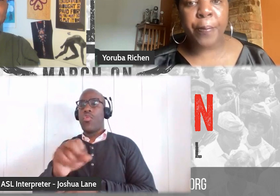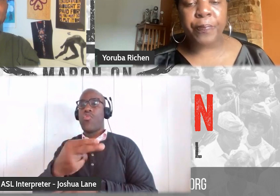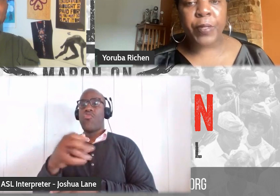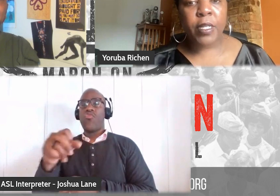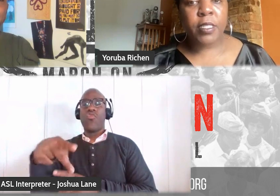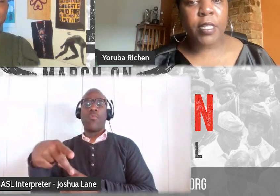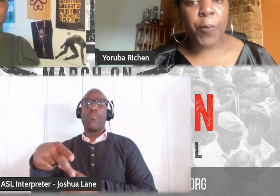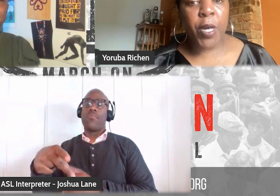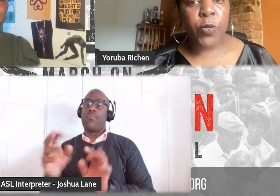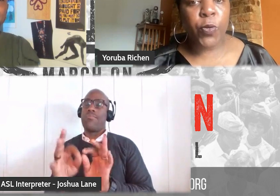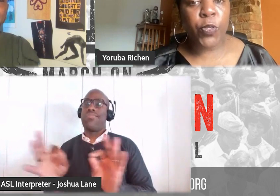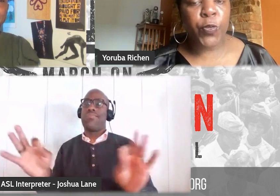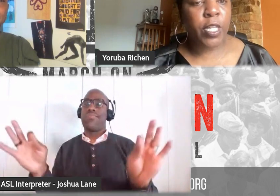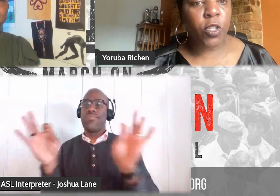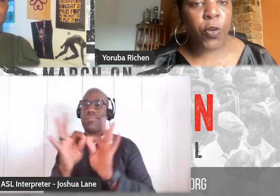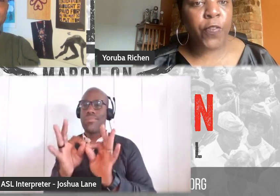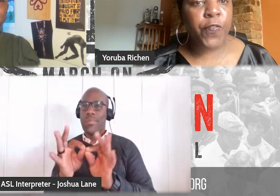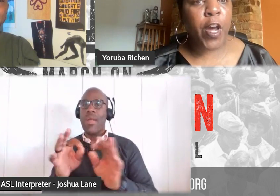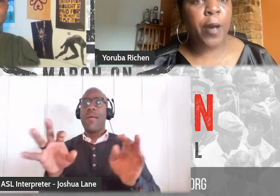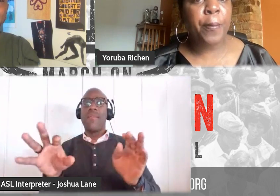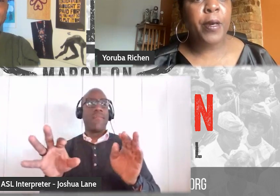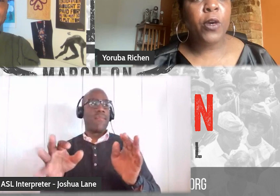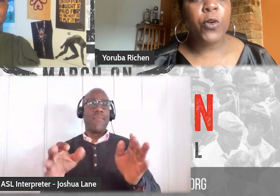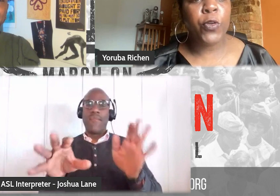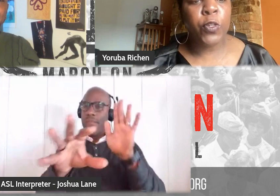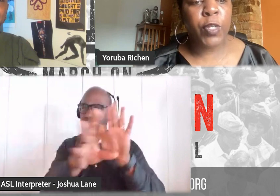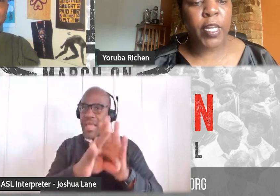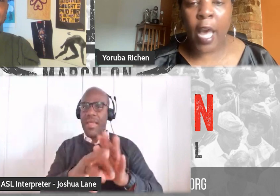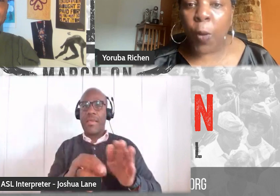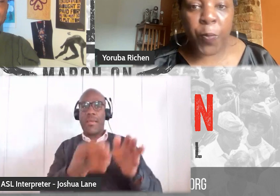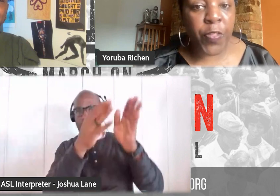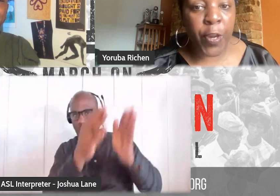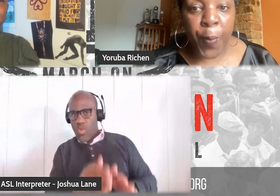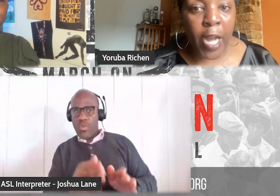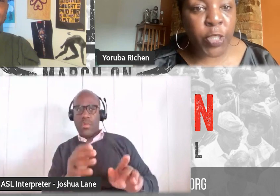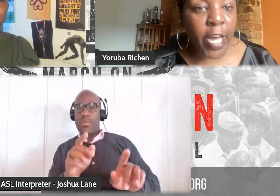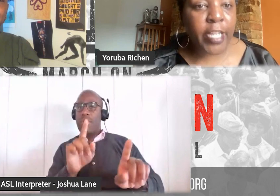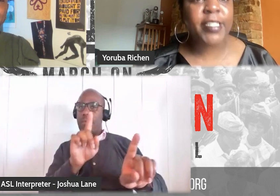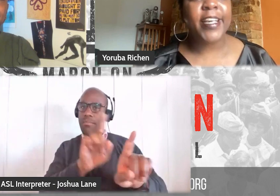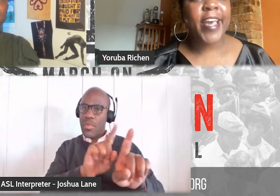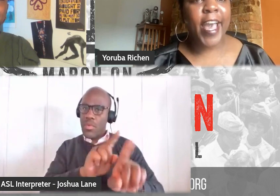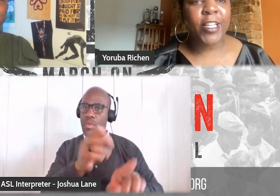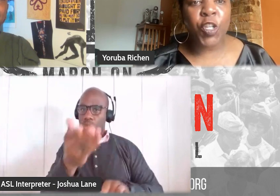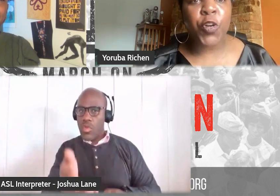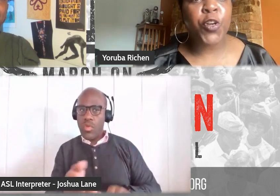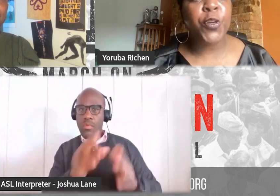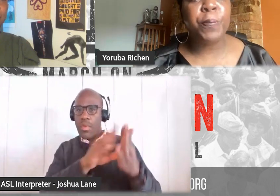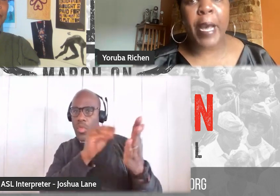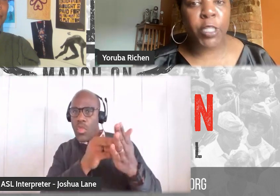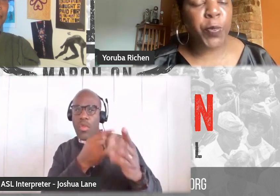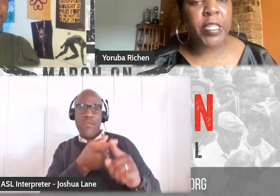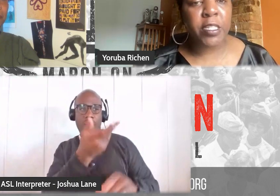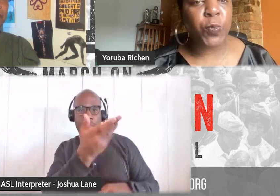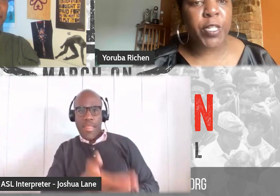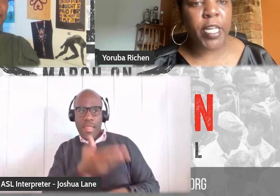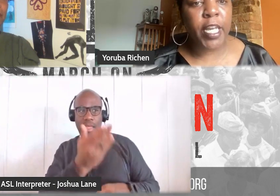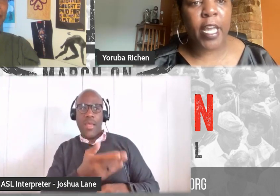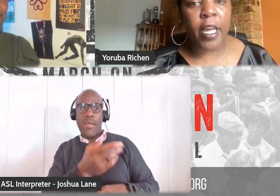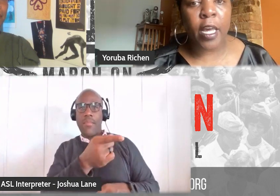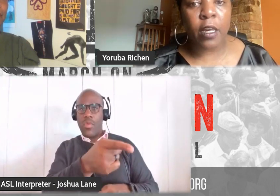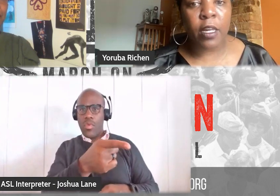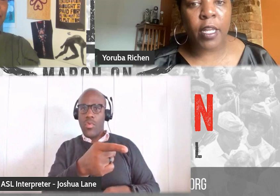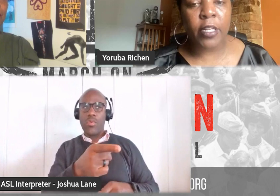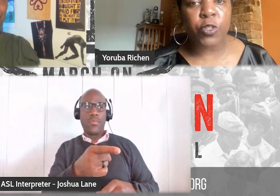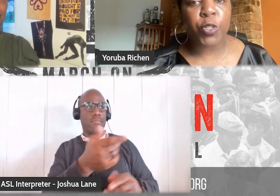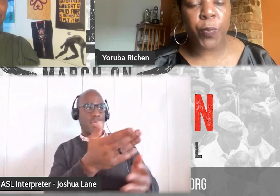someone who you can learn from, who you can help with their projects, and learn by doing. This is really